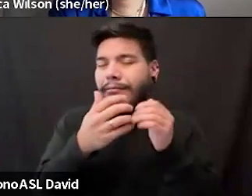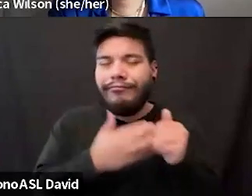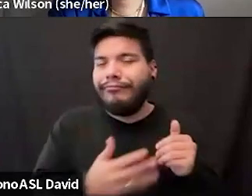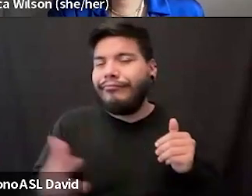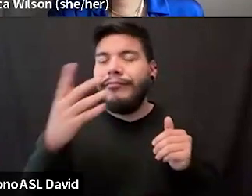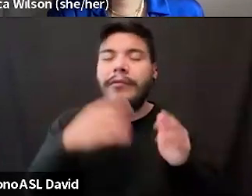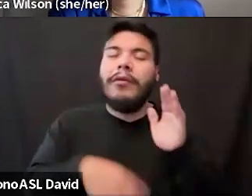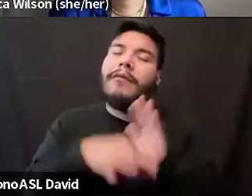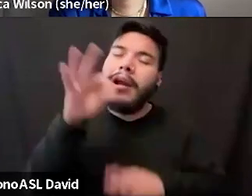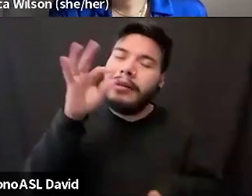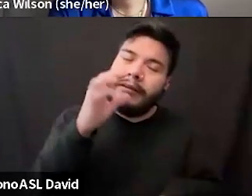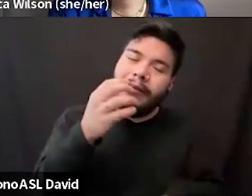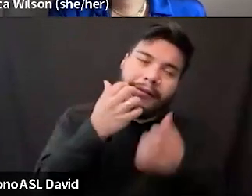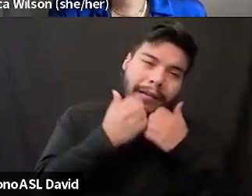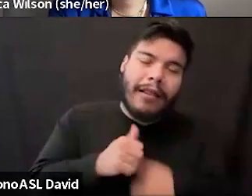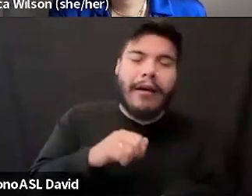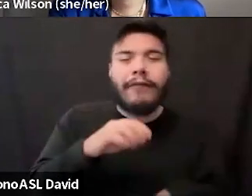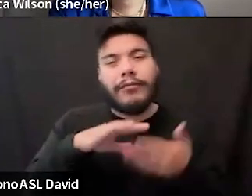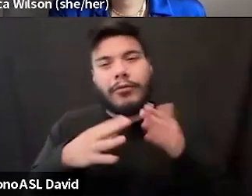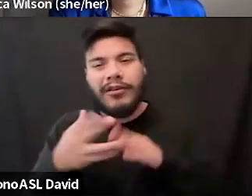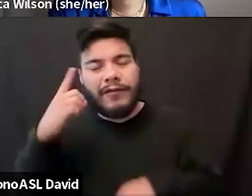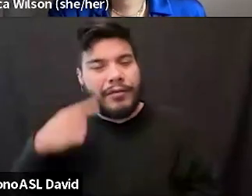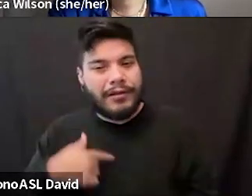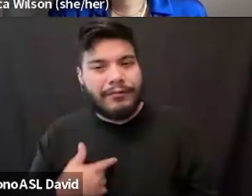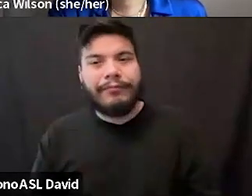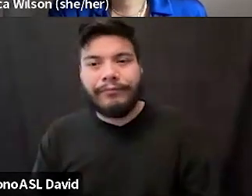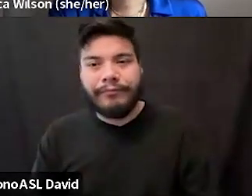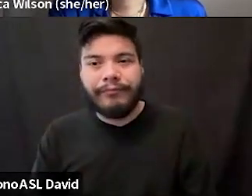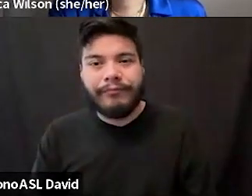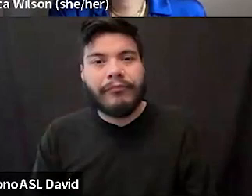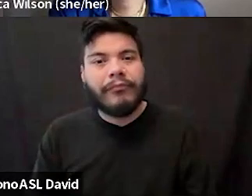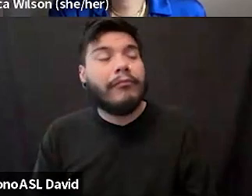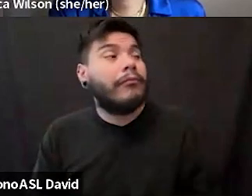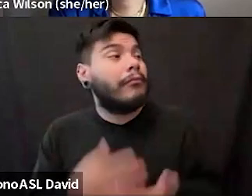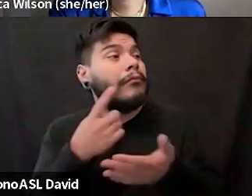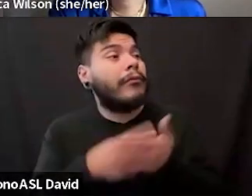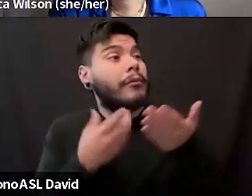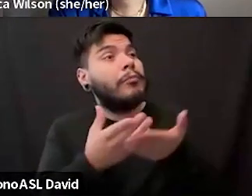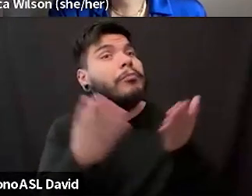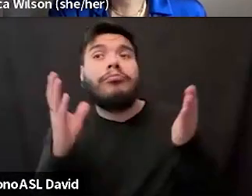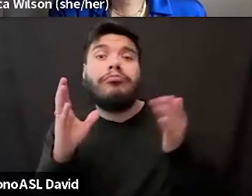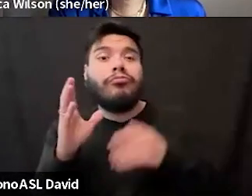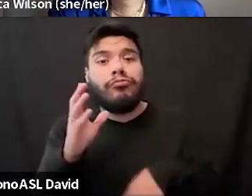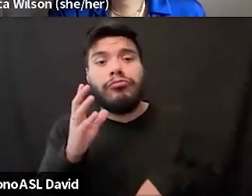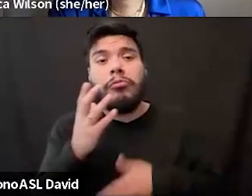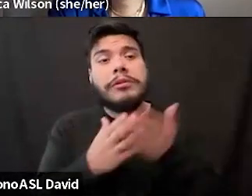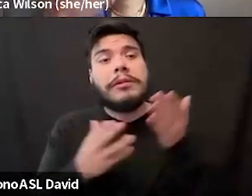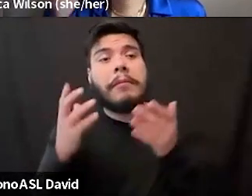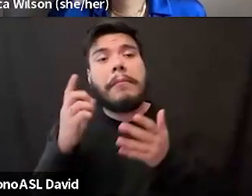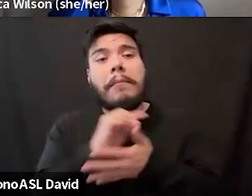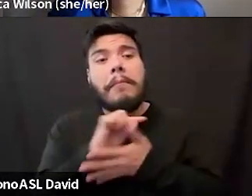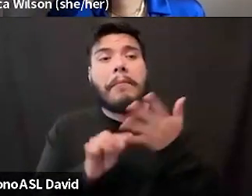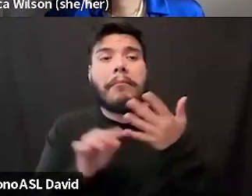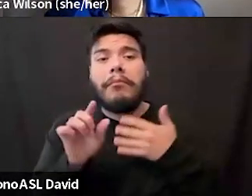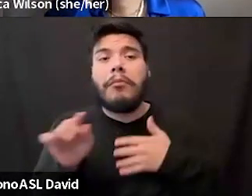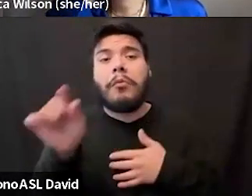love and community for me. What about the rest of you? What are some of the things that you are doing